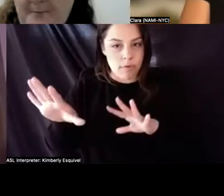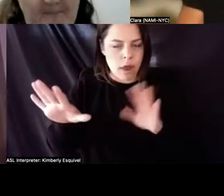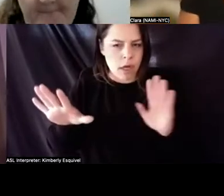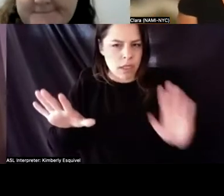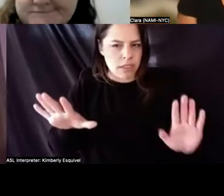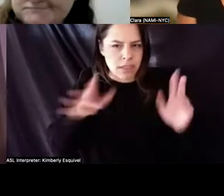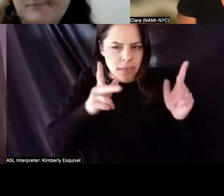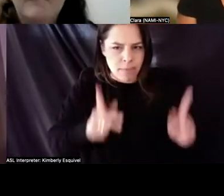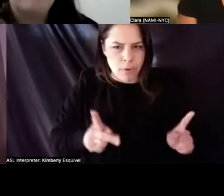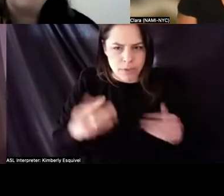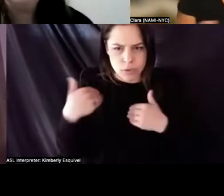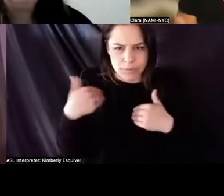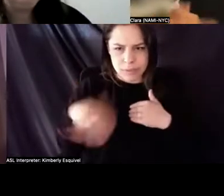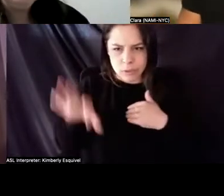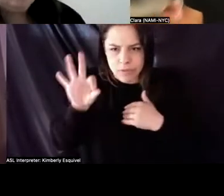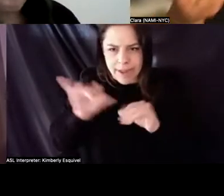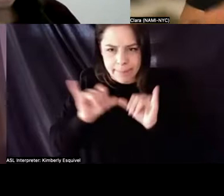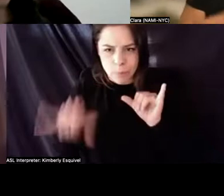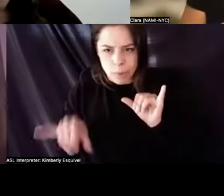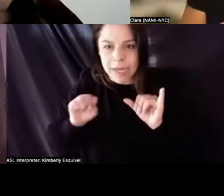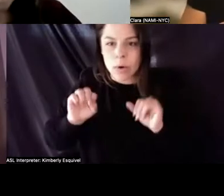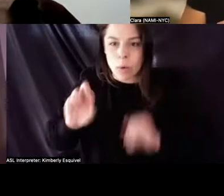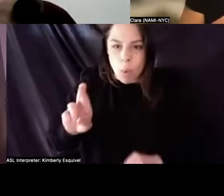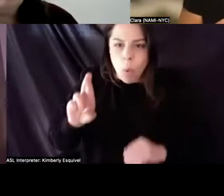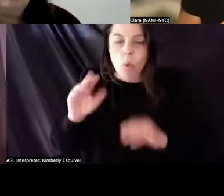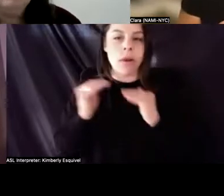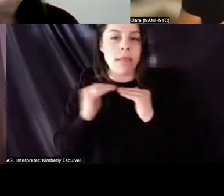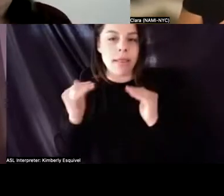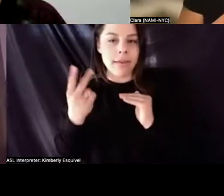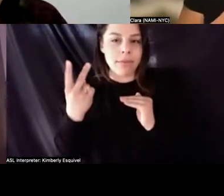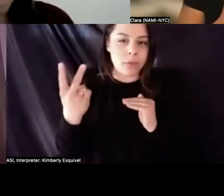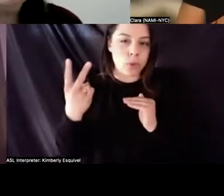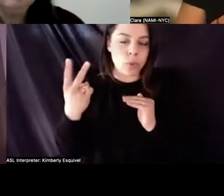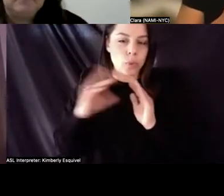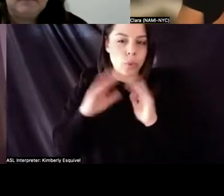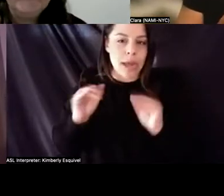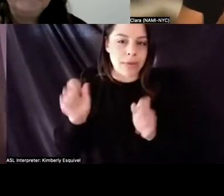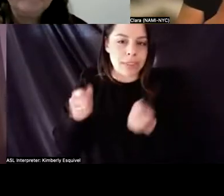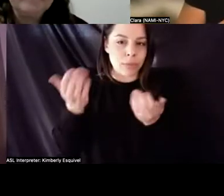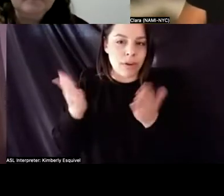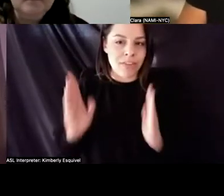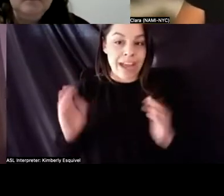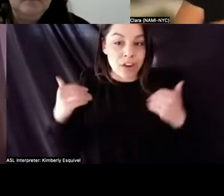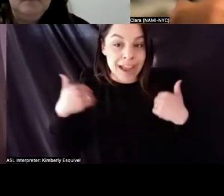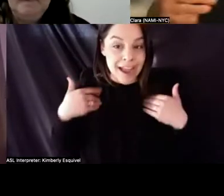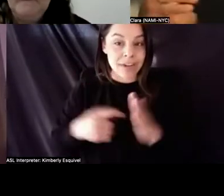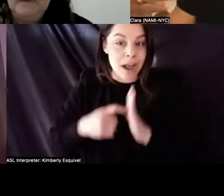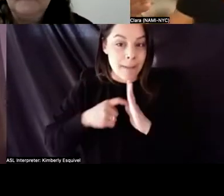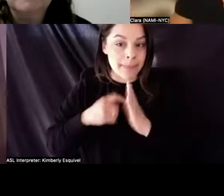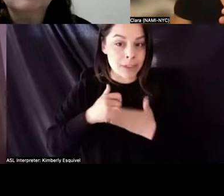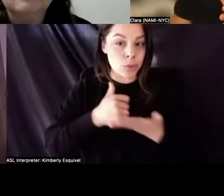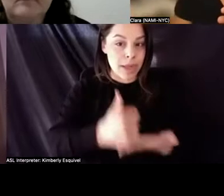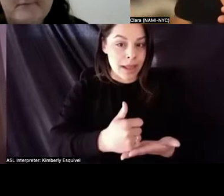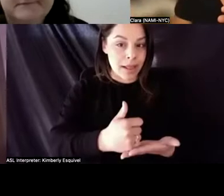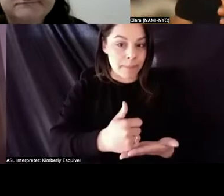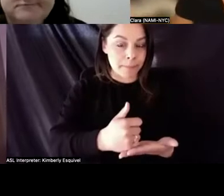to find permanent housing or does the level two housing provider have an obligation to help? And if a